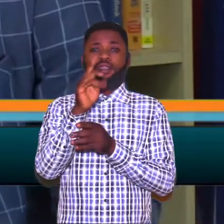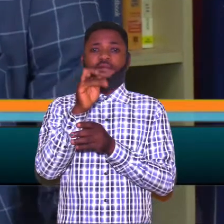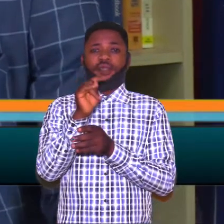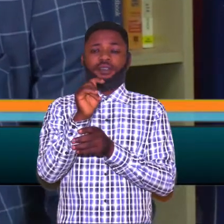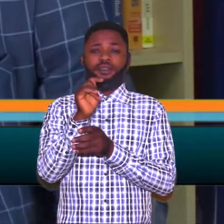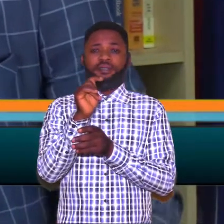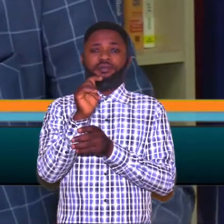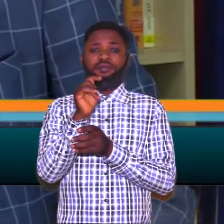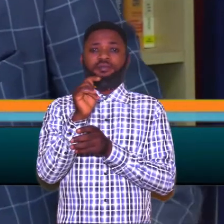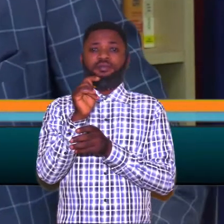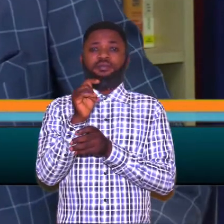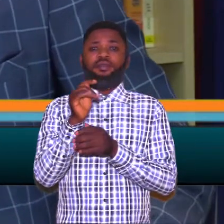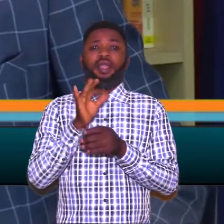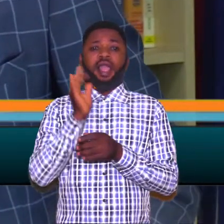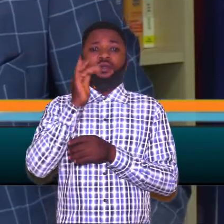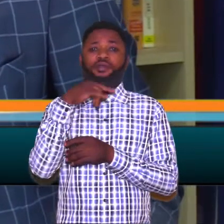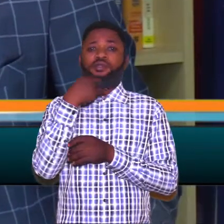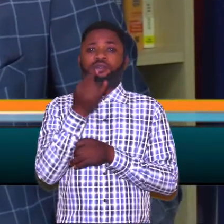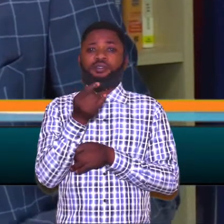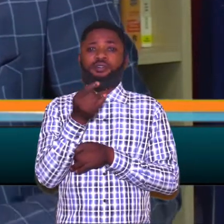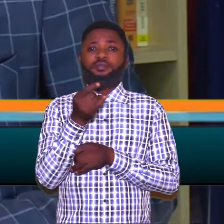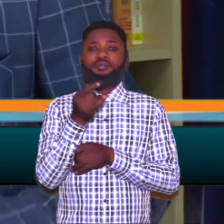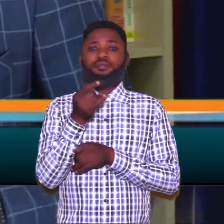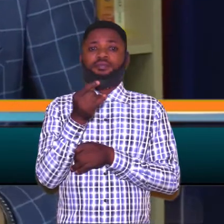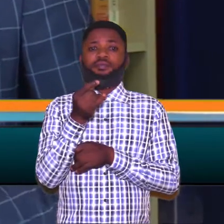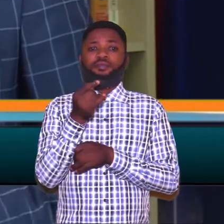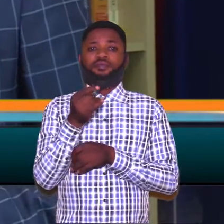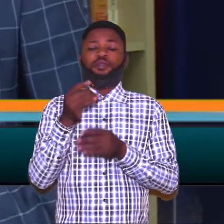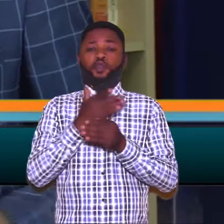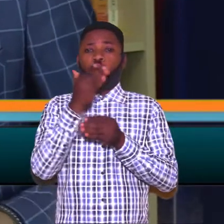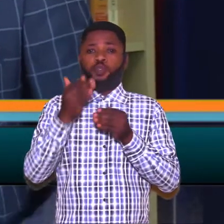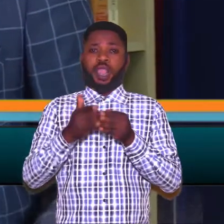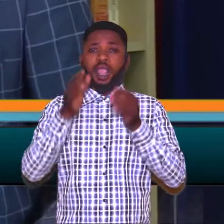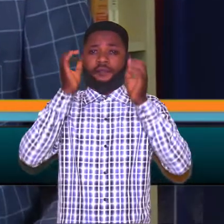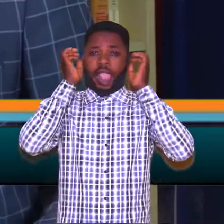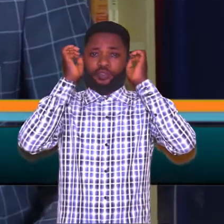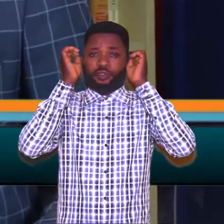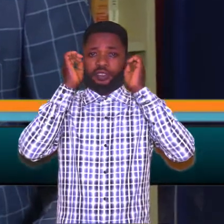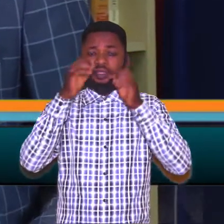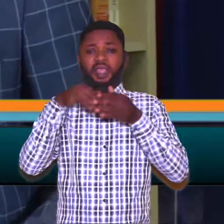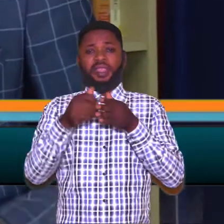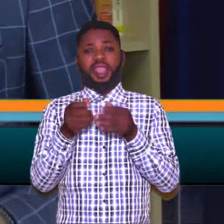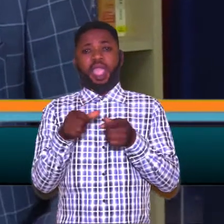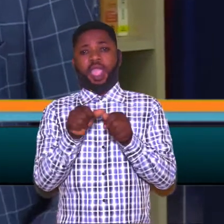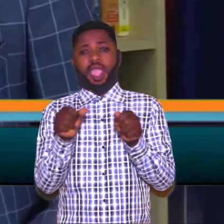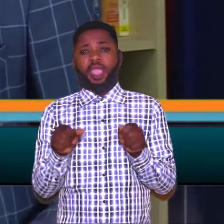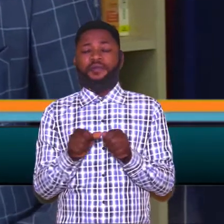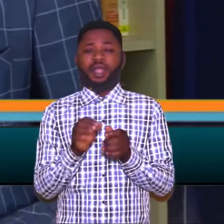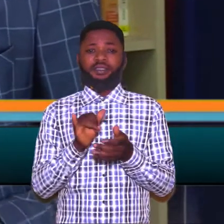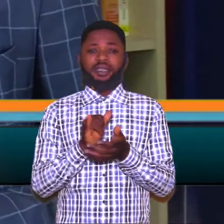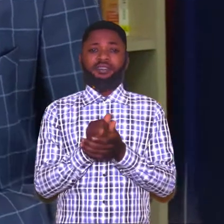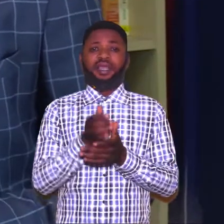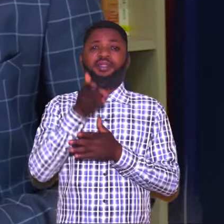TVET, I would say it is what we can refer to as total education in the sense that